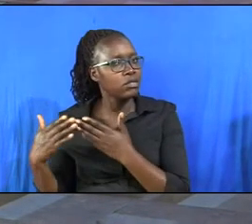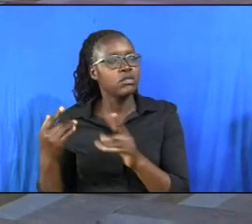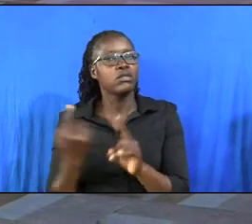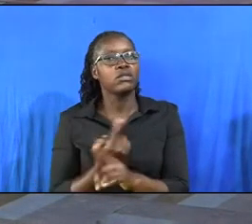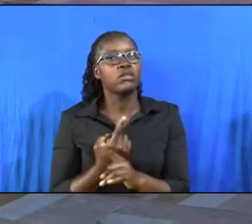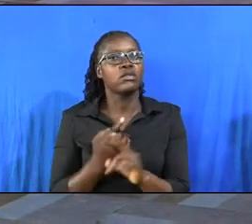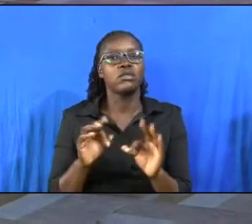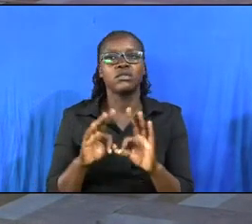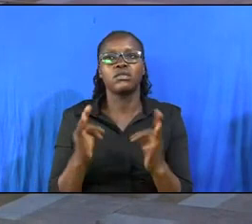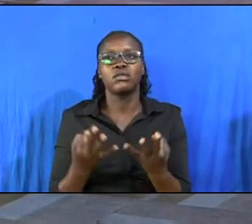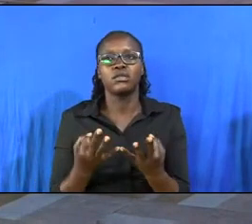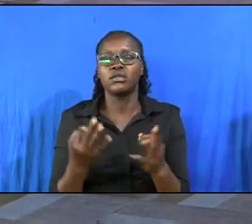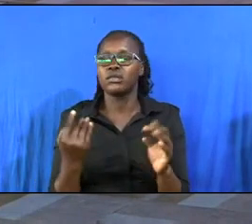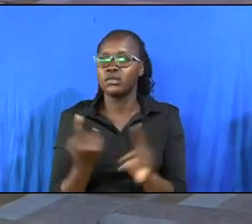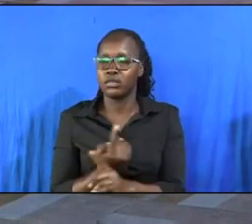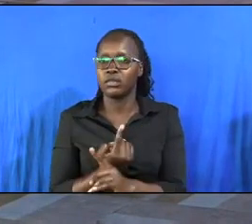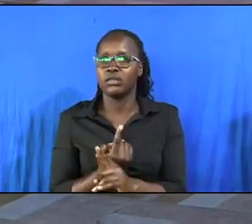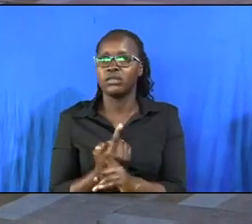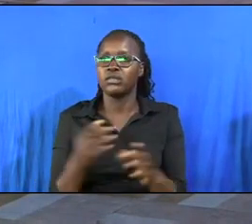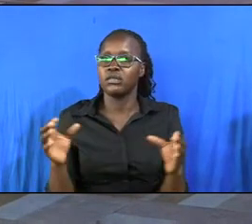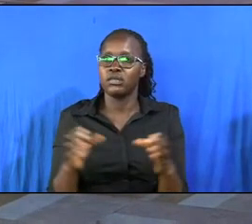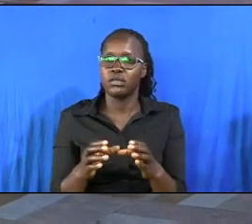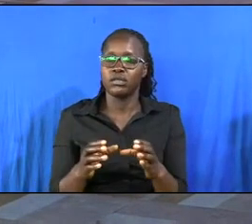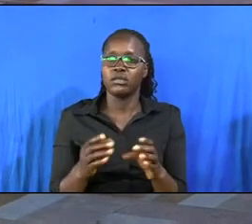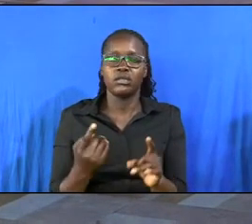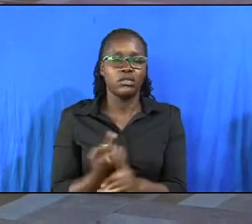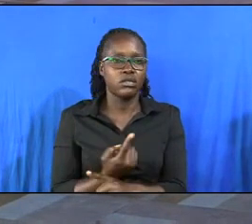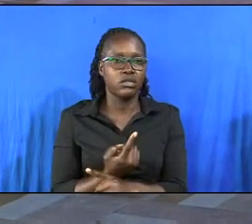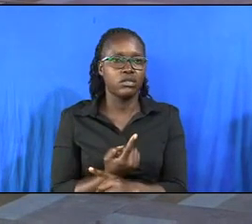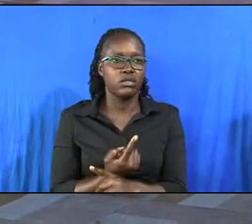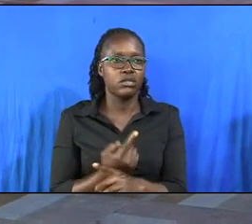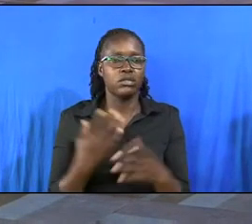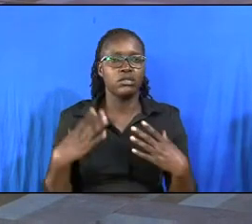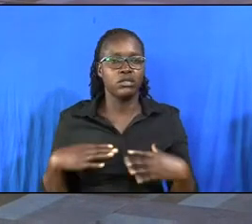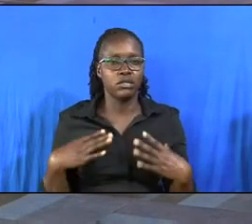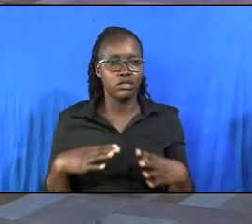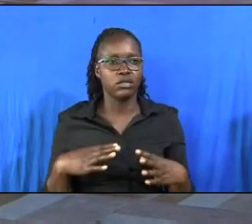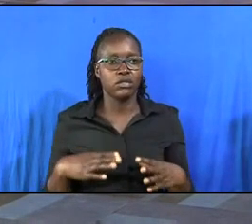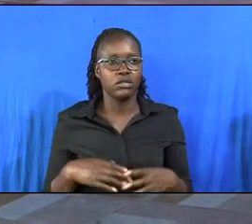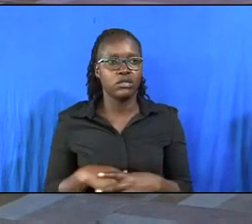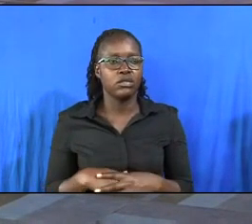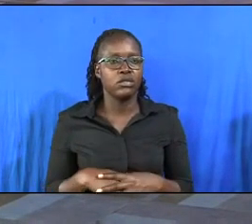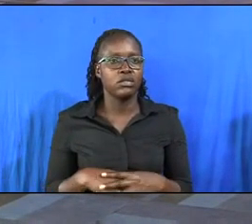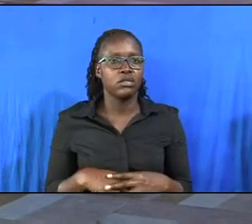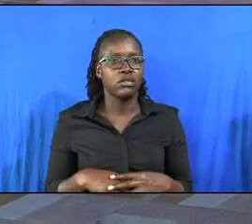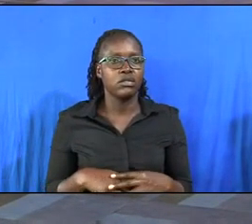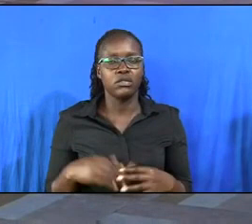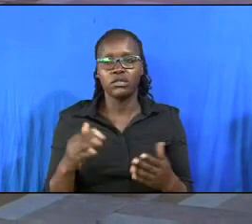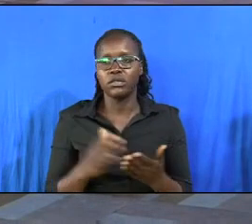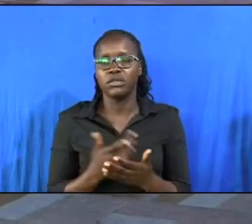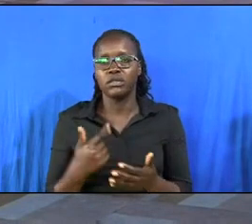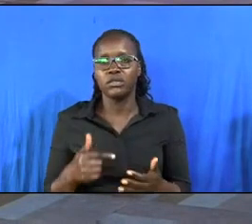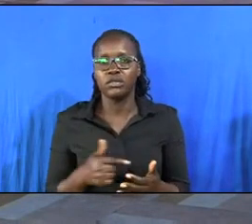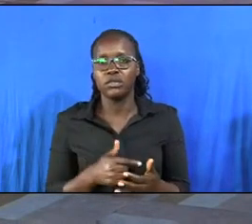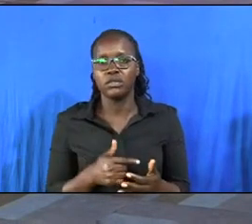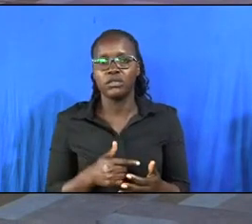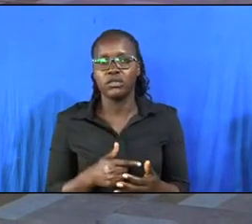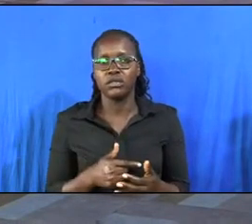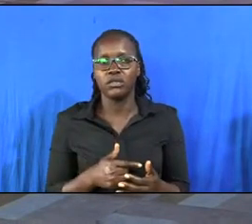different families, different communities, different people. Some of us,